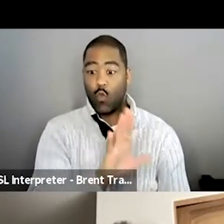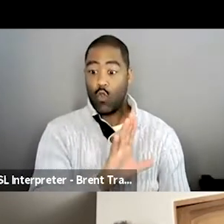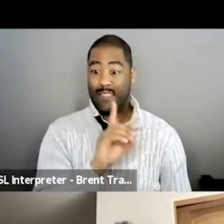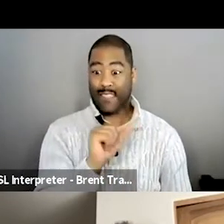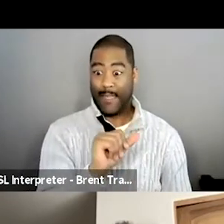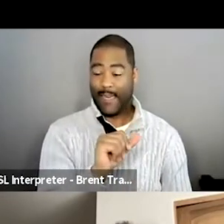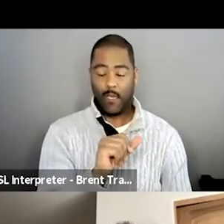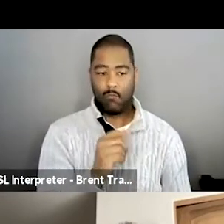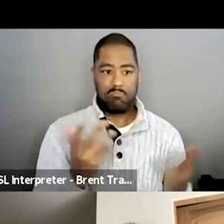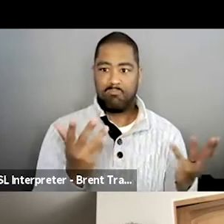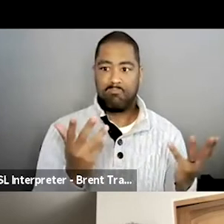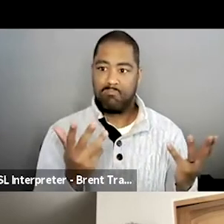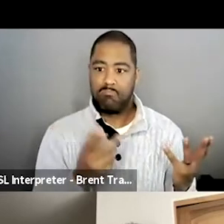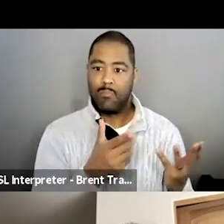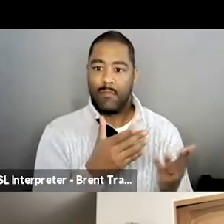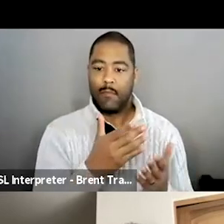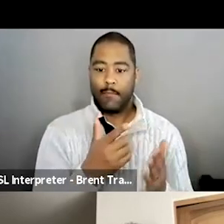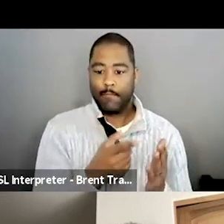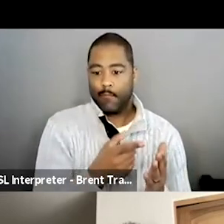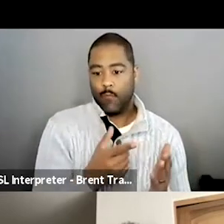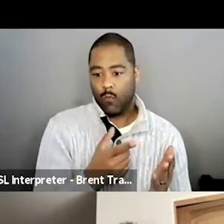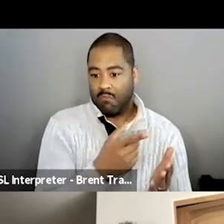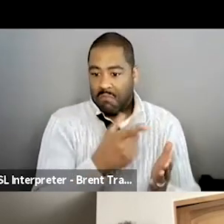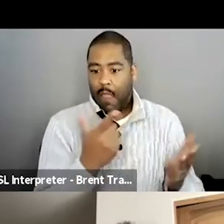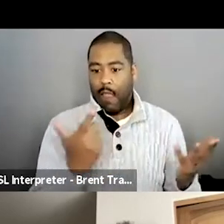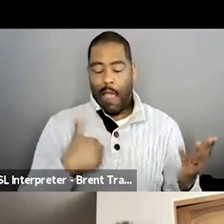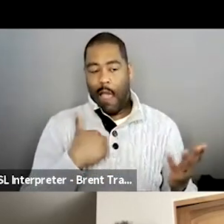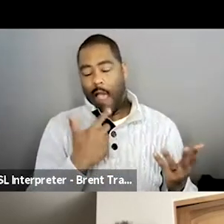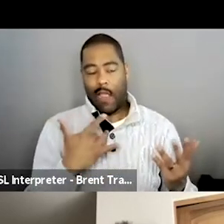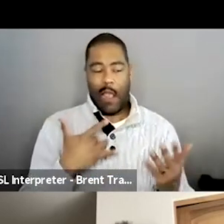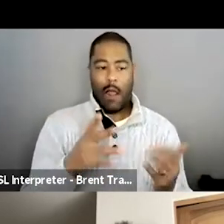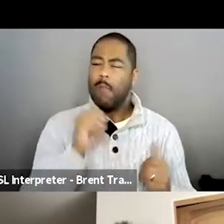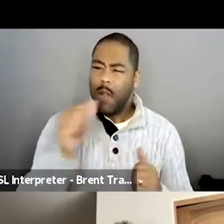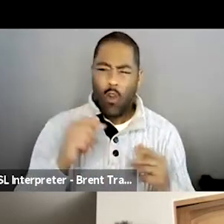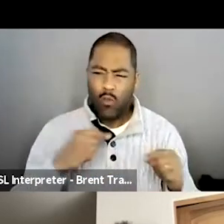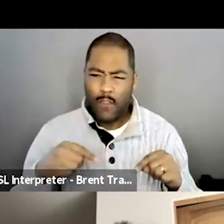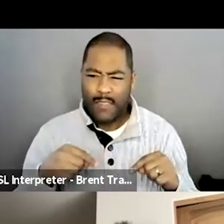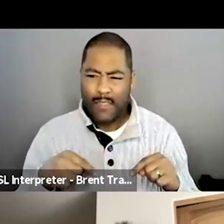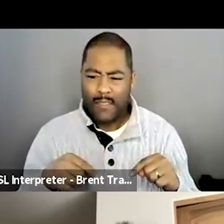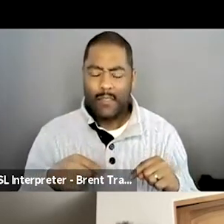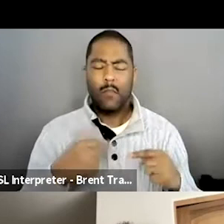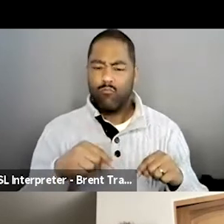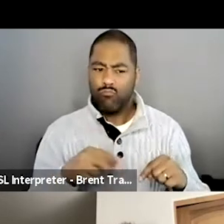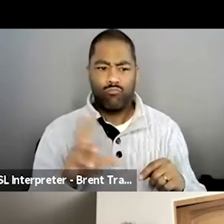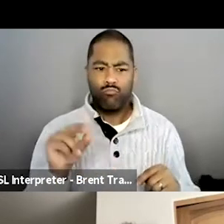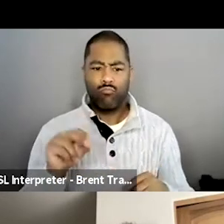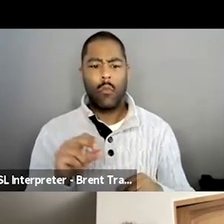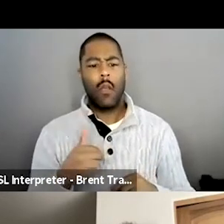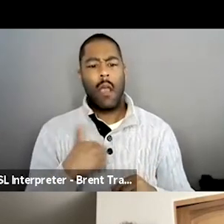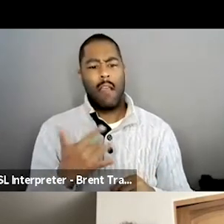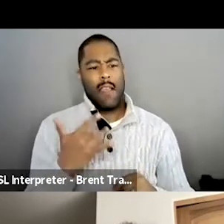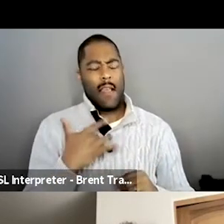fact about me. And it's not because I was nervous about telling anyone. was more so just, I didn't feel like it